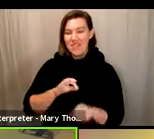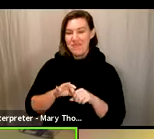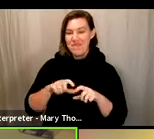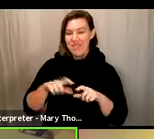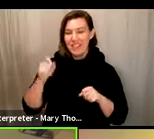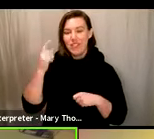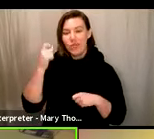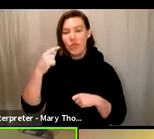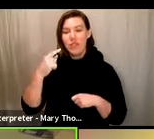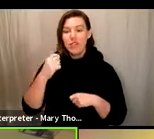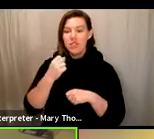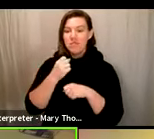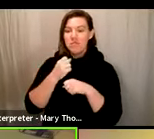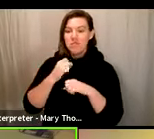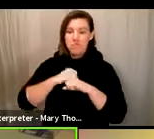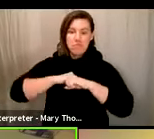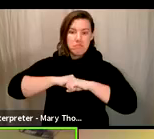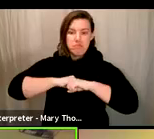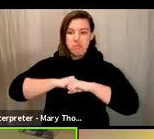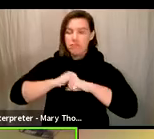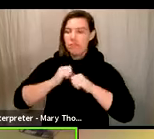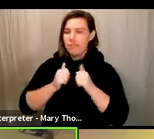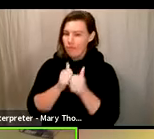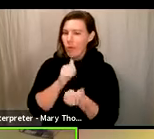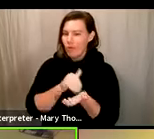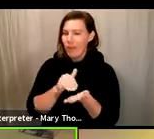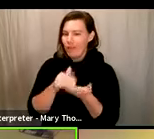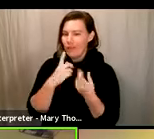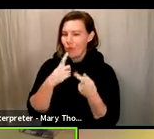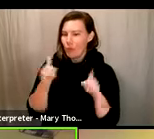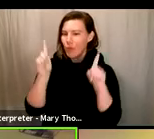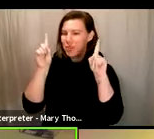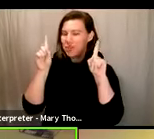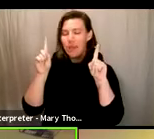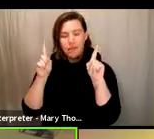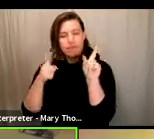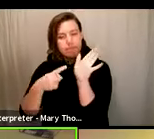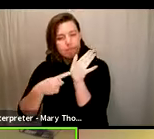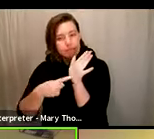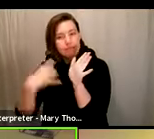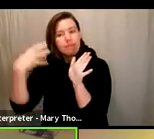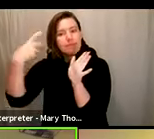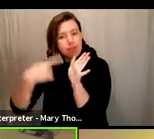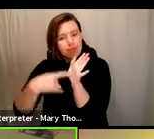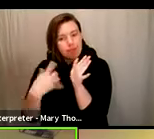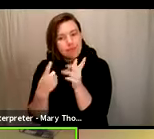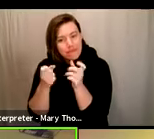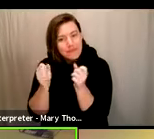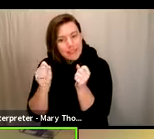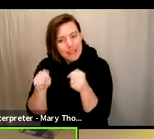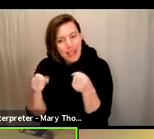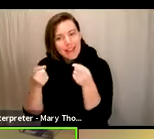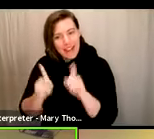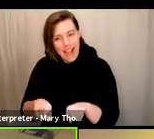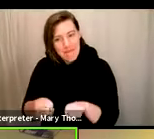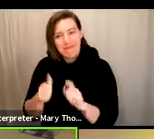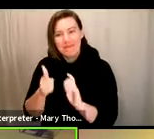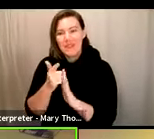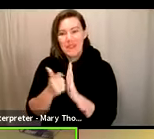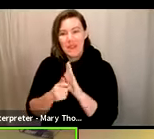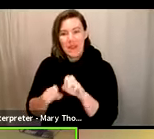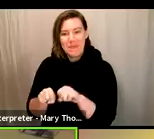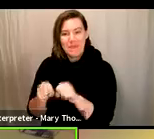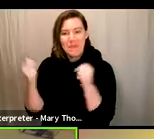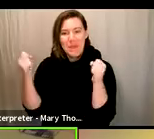work the overwhelming majority of the time, people do sometimes successfully break the law, which is why we have criminal